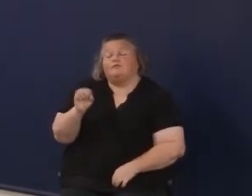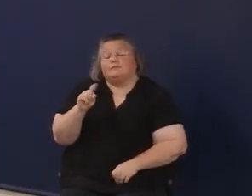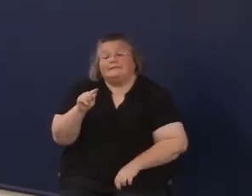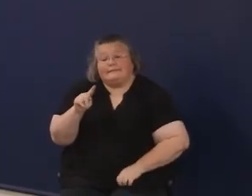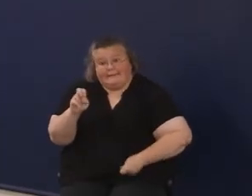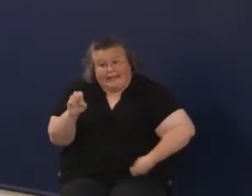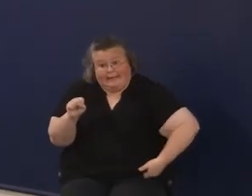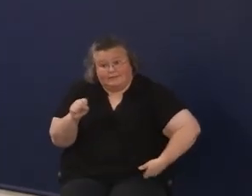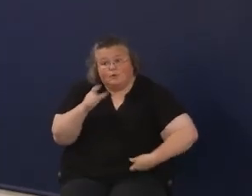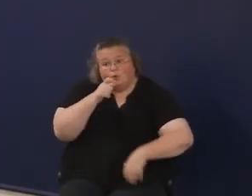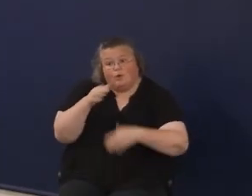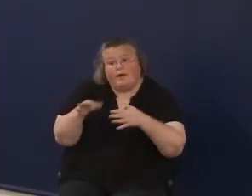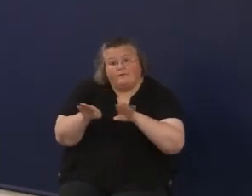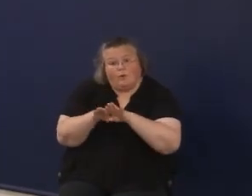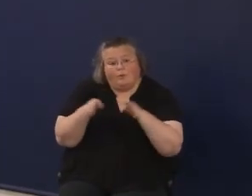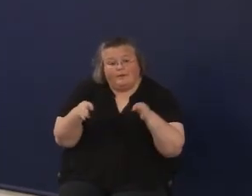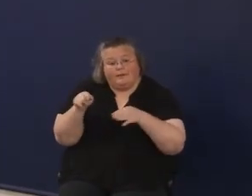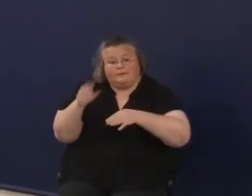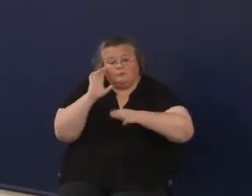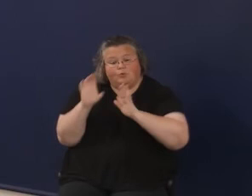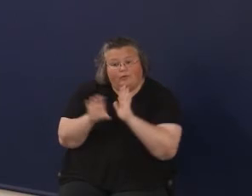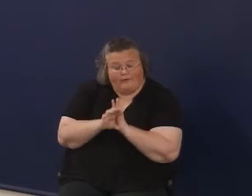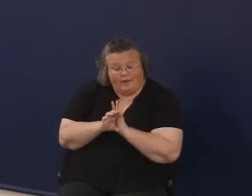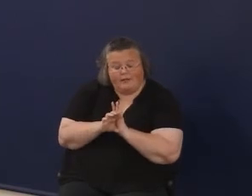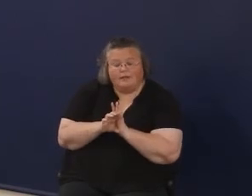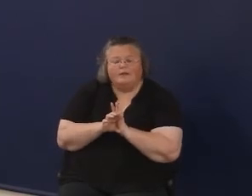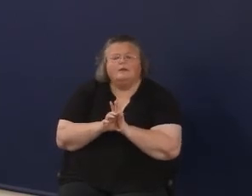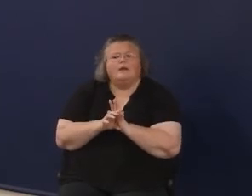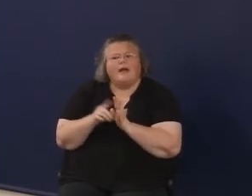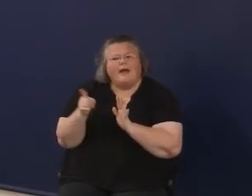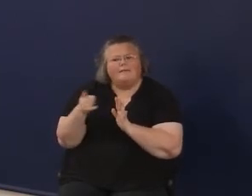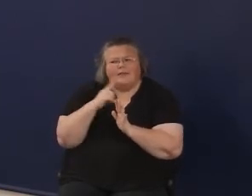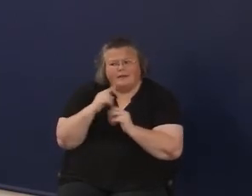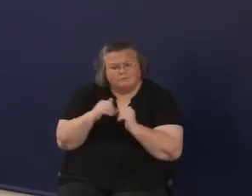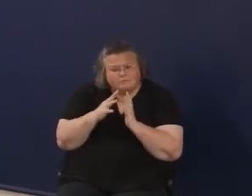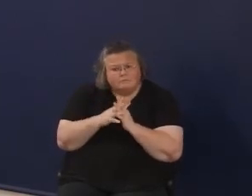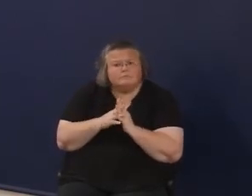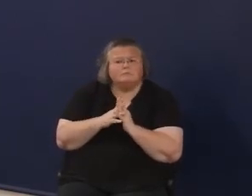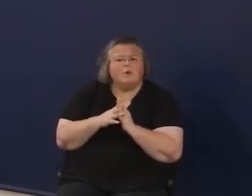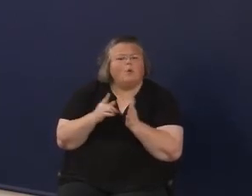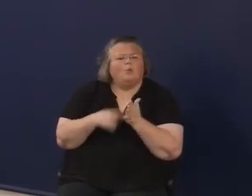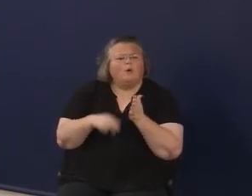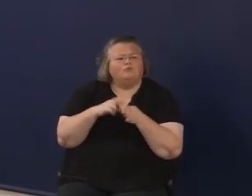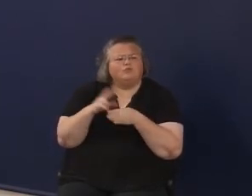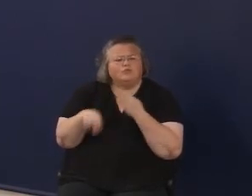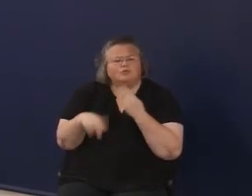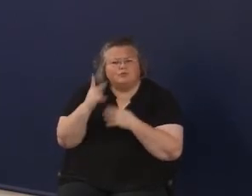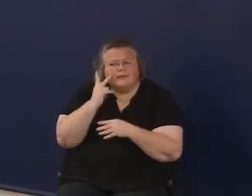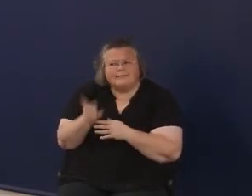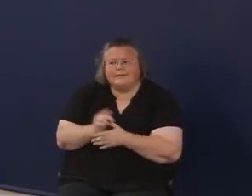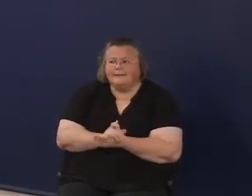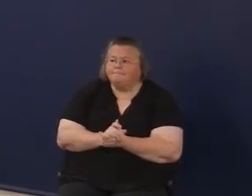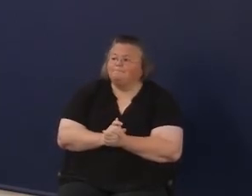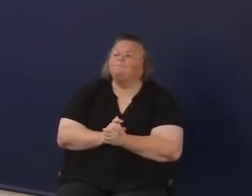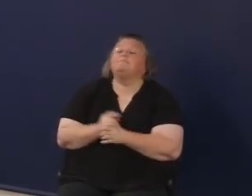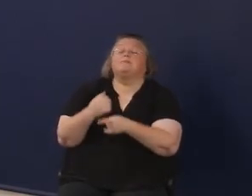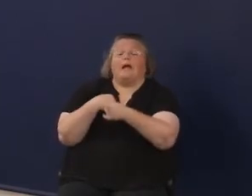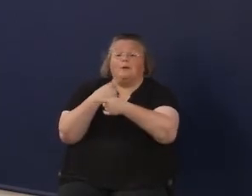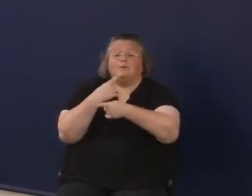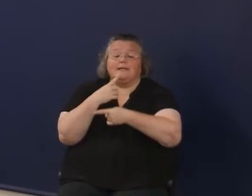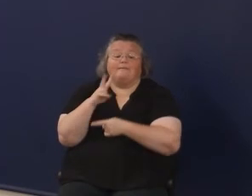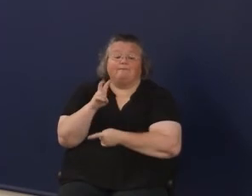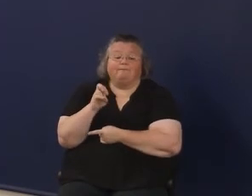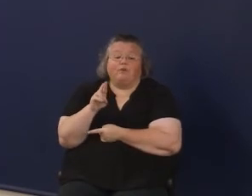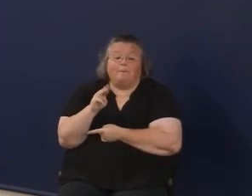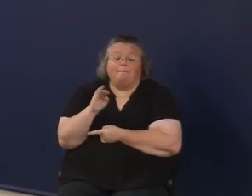they assessed that yet? And what kind of results are they seeing in those states? So I'd say Vermont,